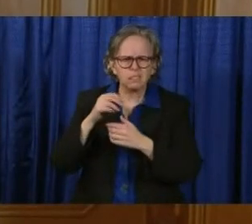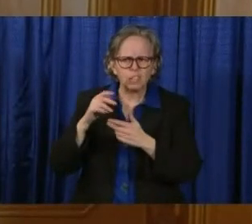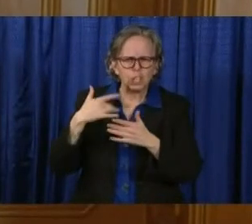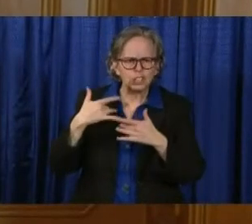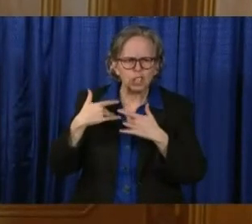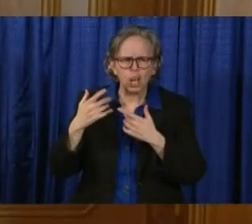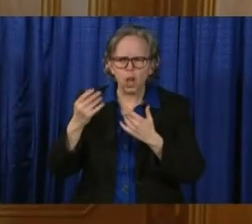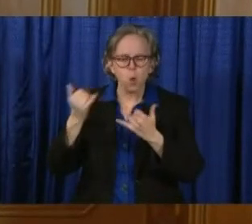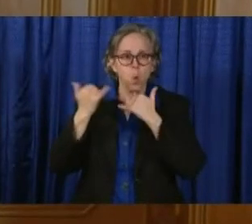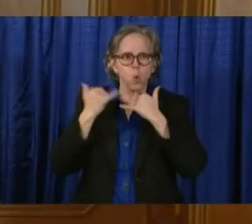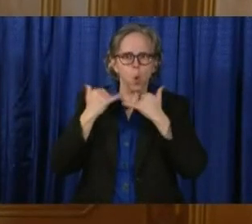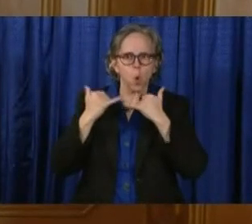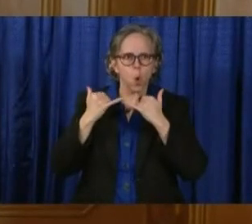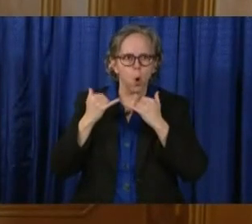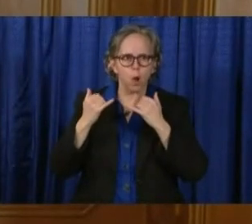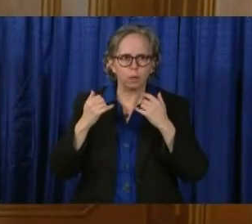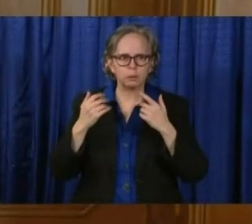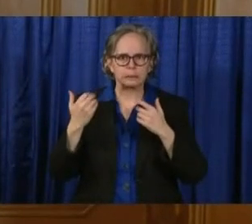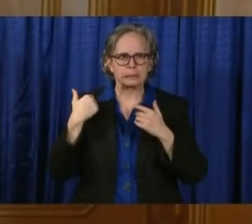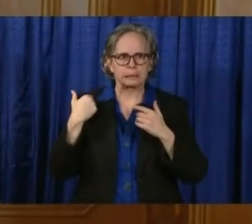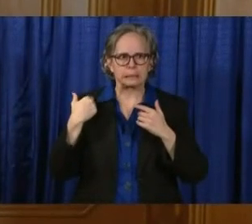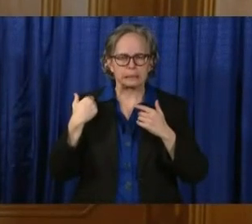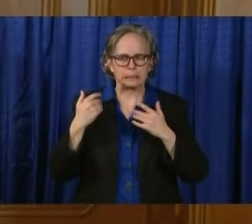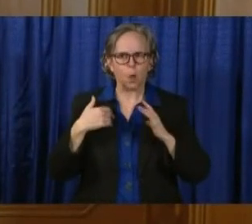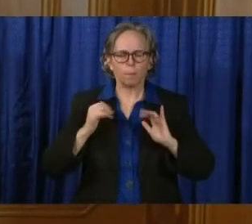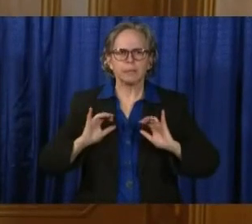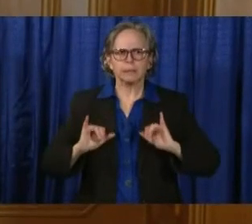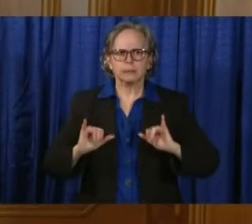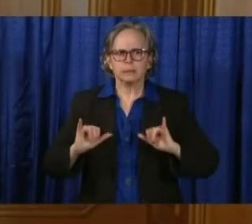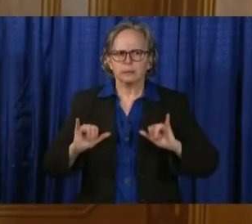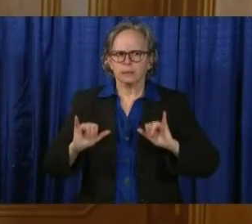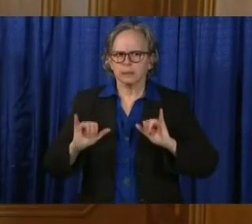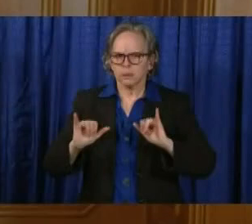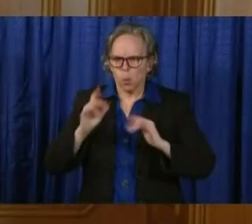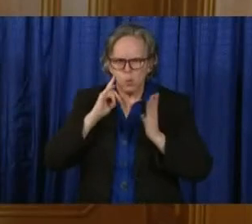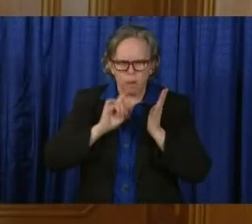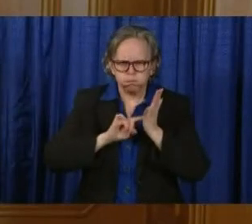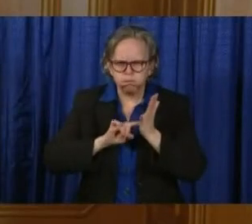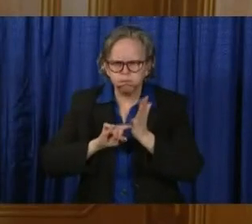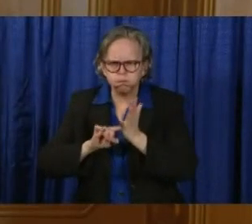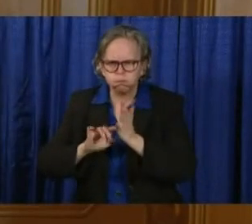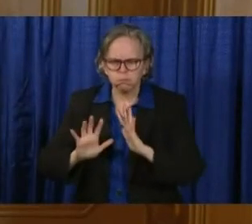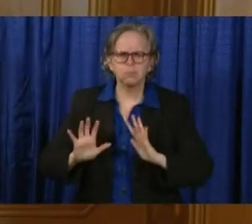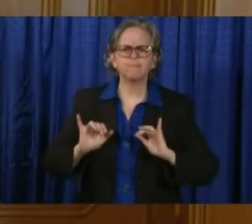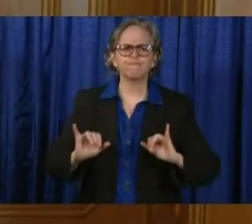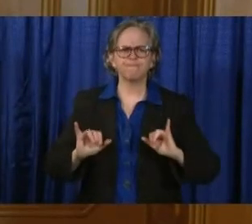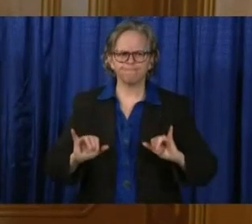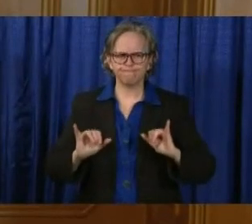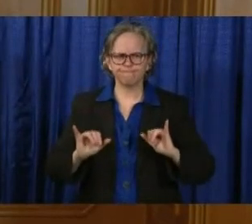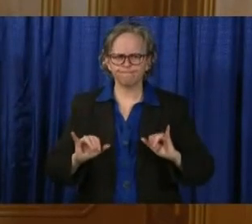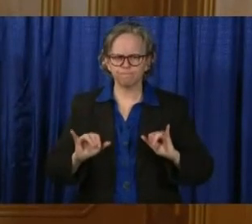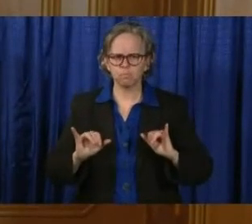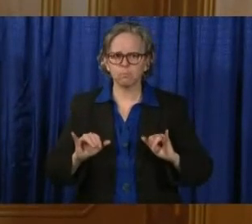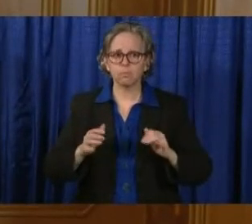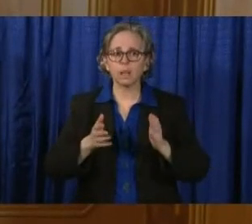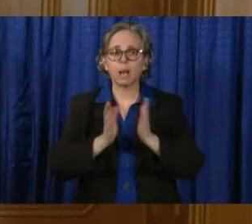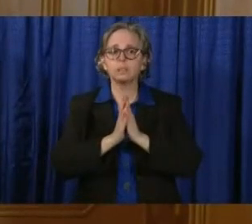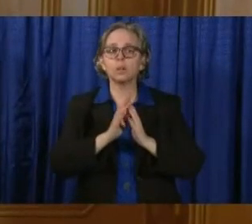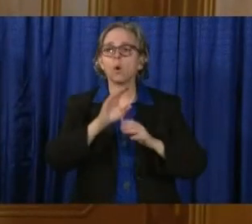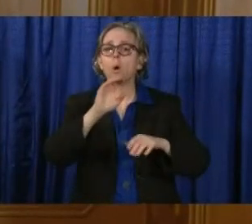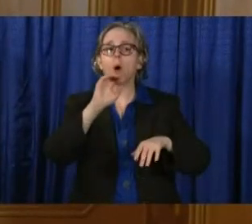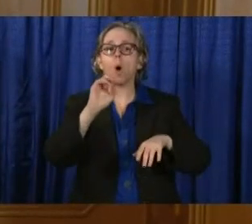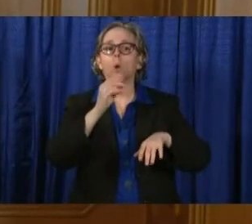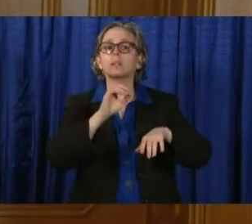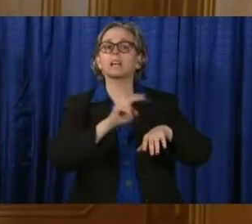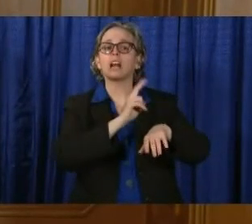that. We started looking into this. I asked the Ohio National Guard state surgeon to visit